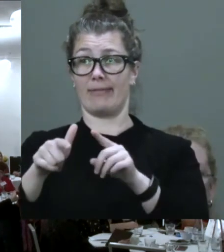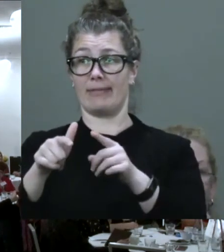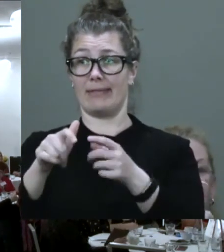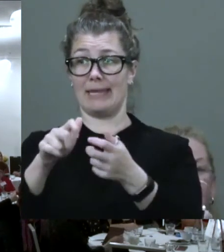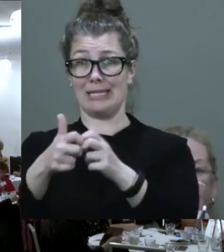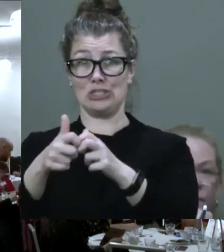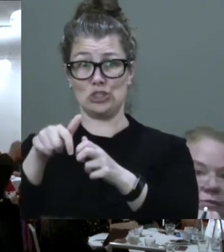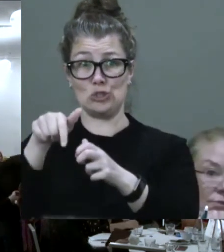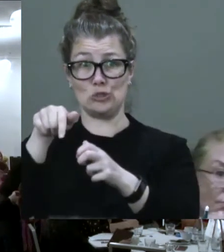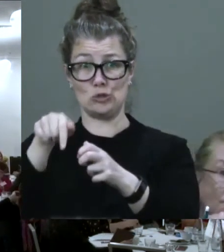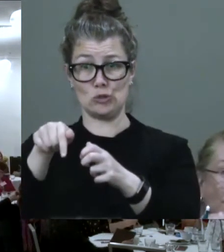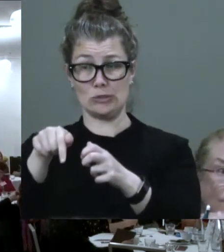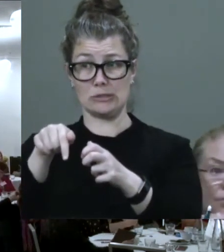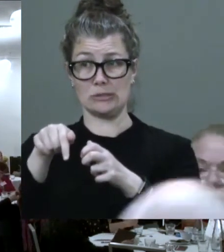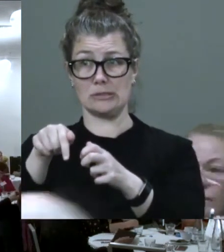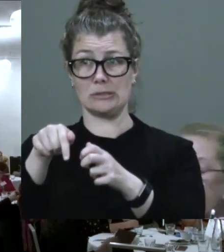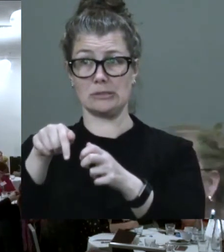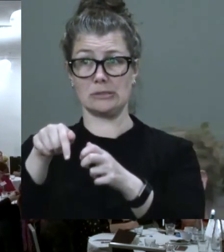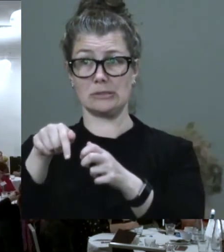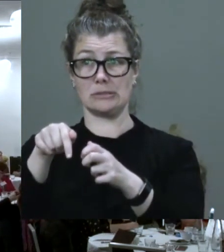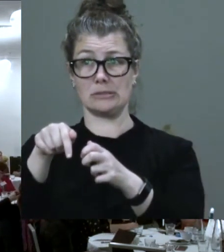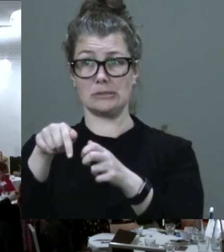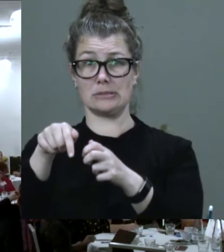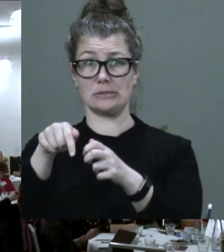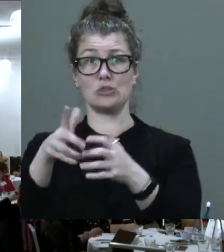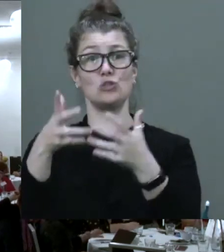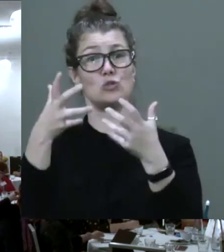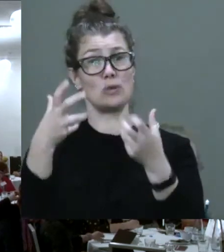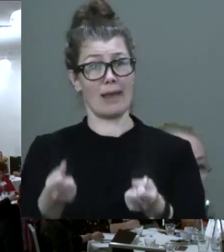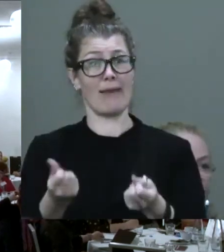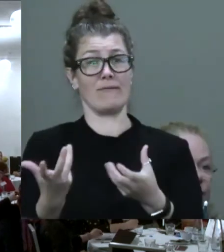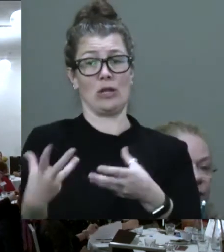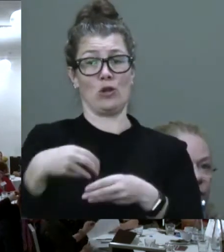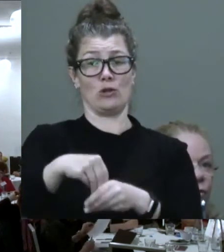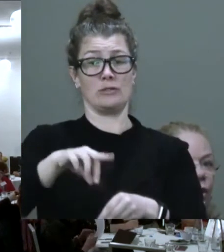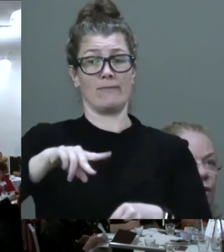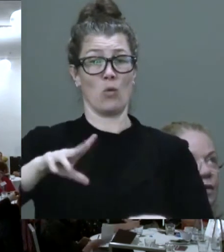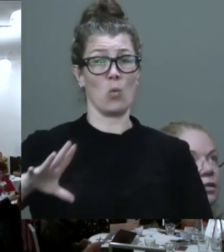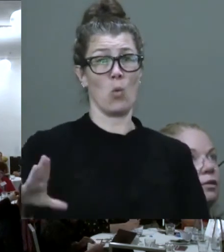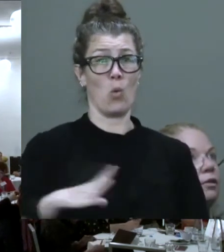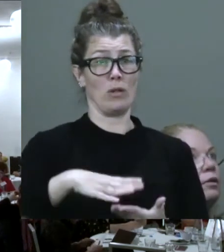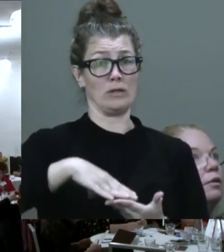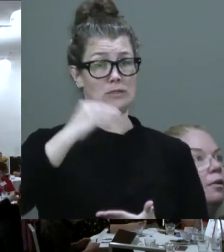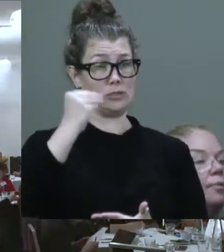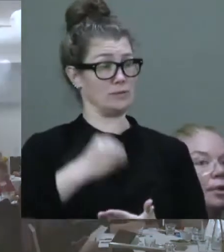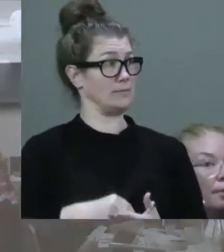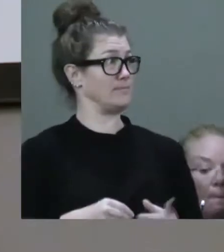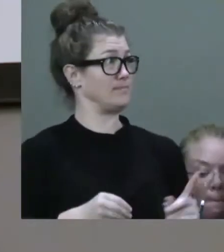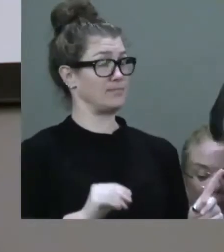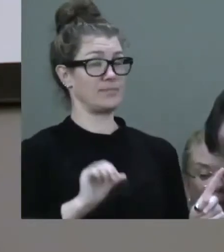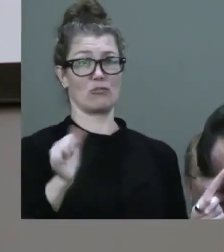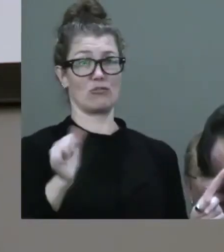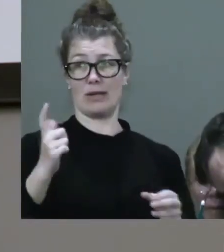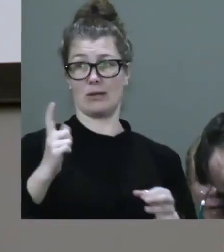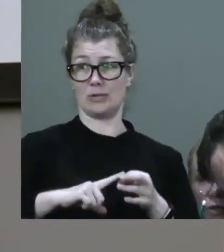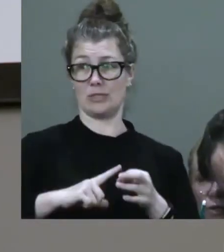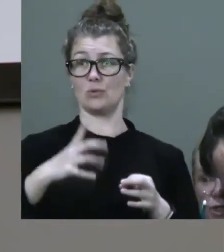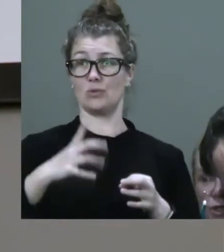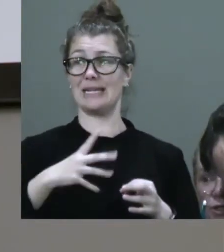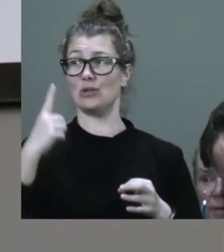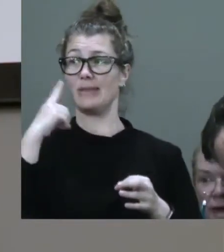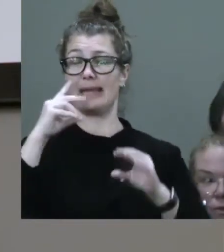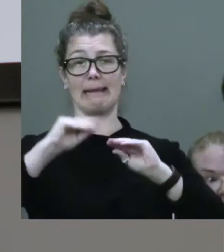certainly have inclusion for all? Great question. I think we need to be really clear here